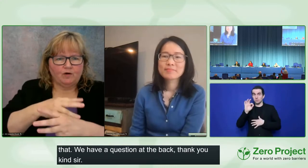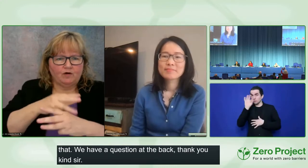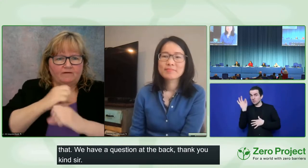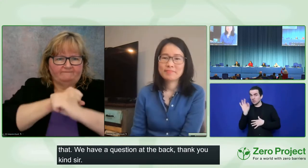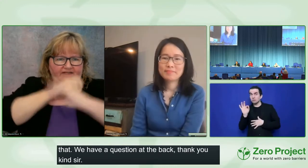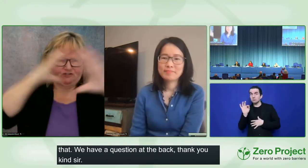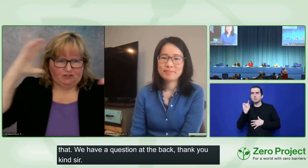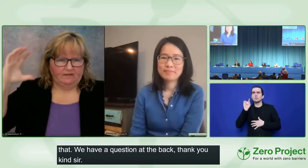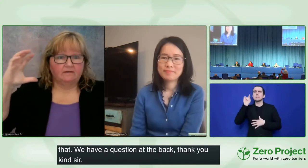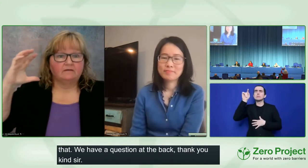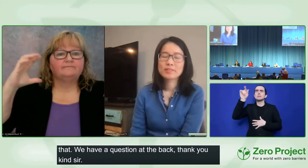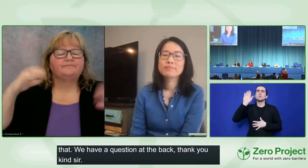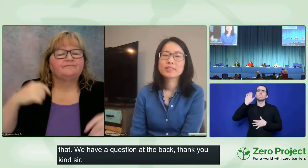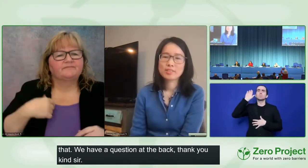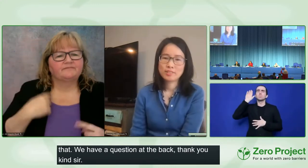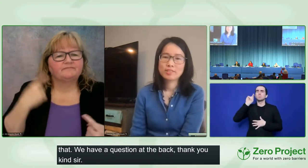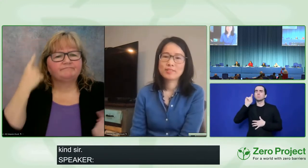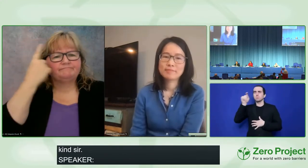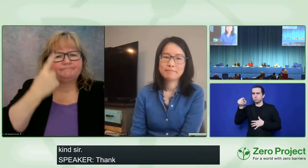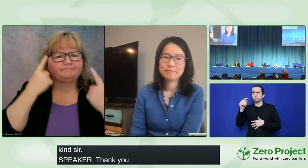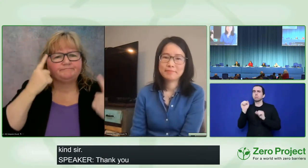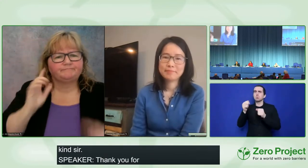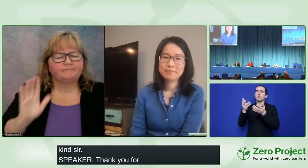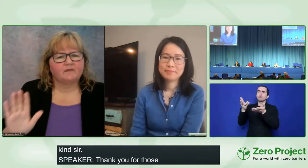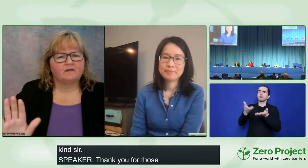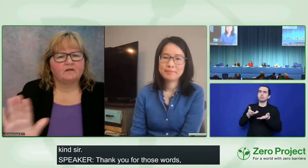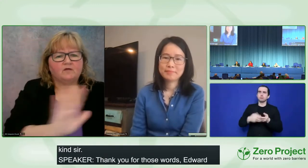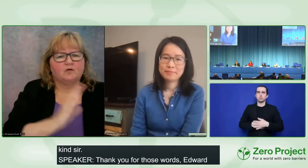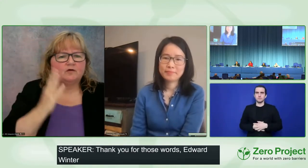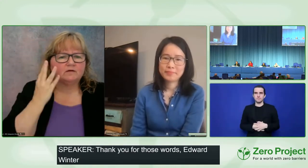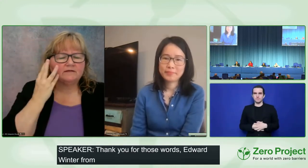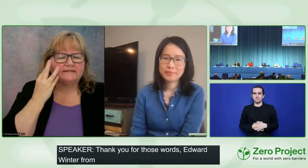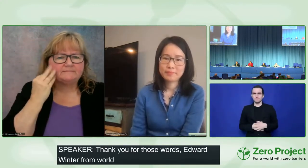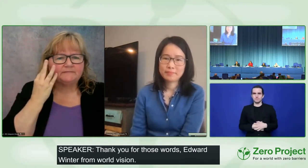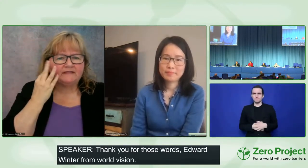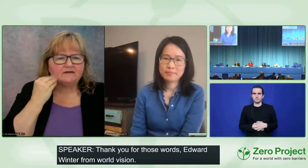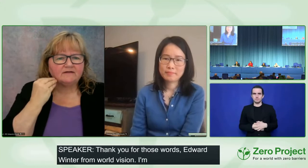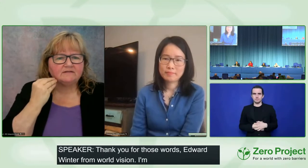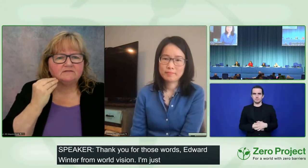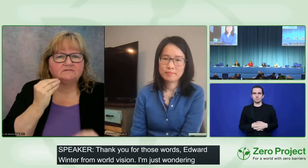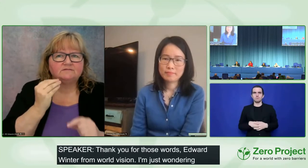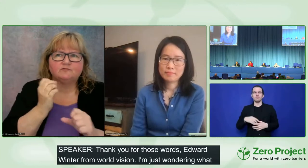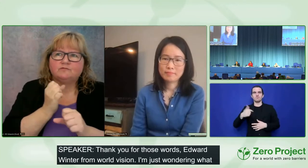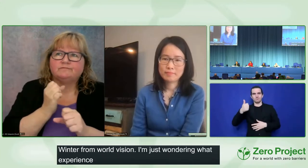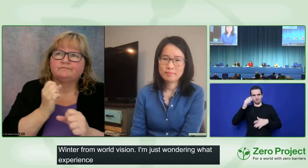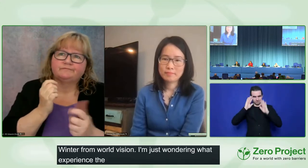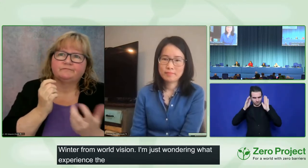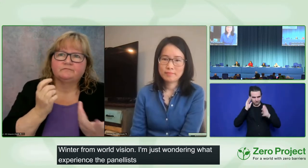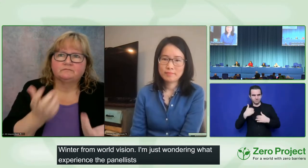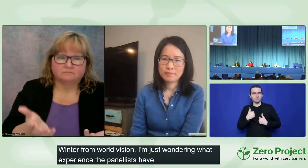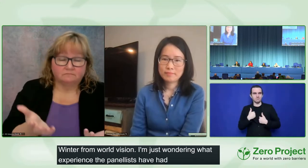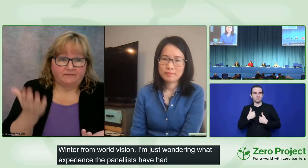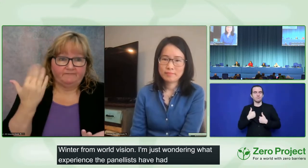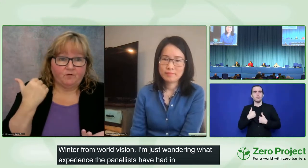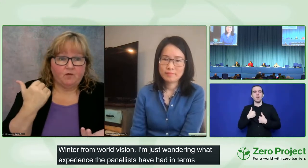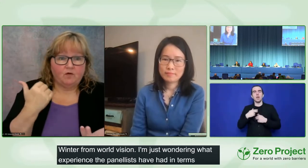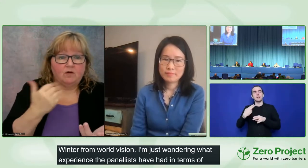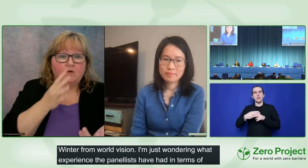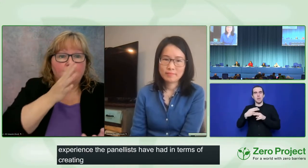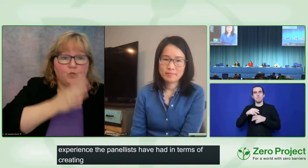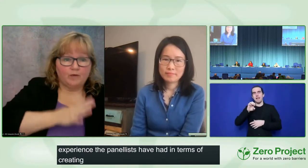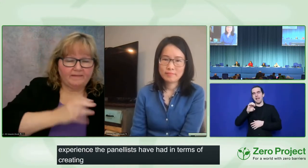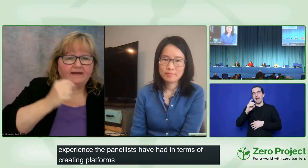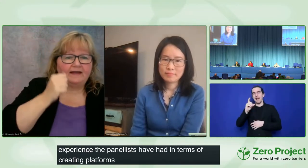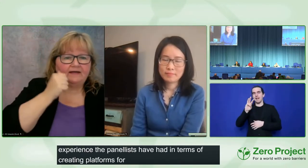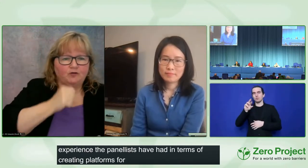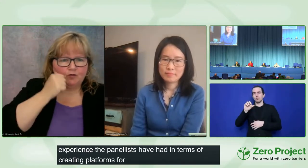the panelists have had in terms of creating platforms for women and girls with disabilities